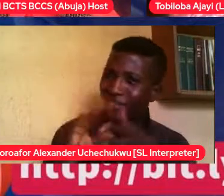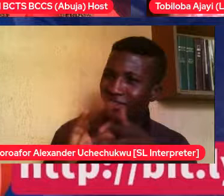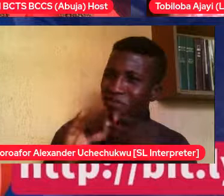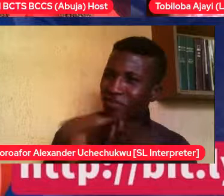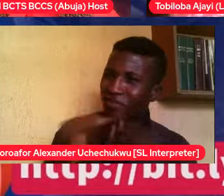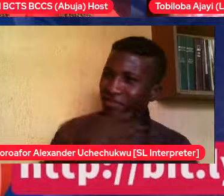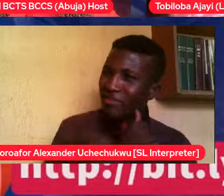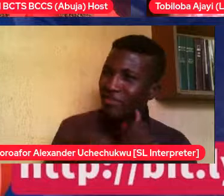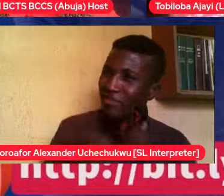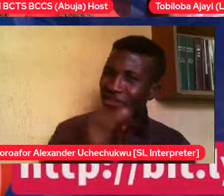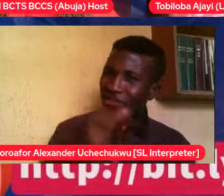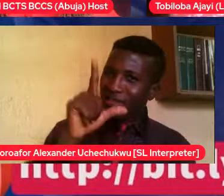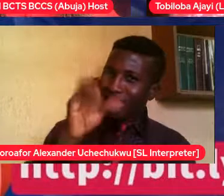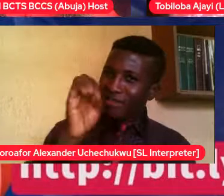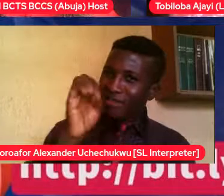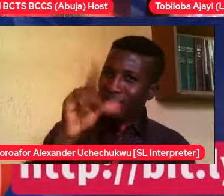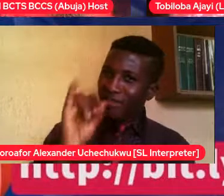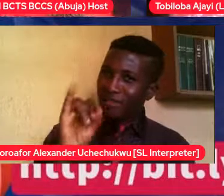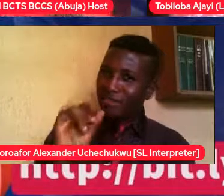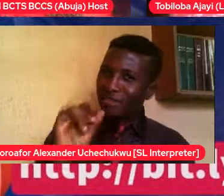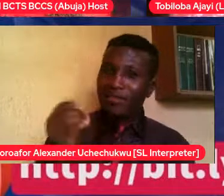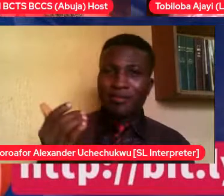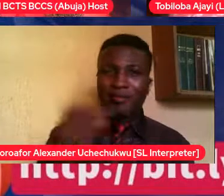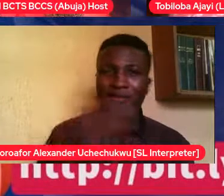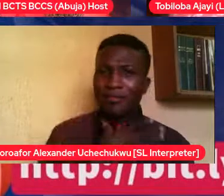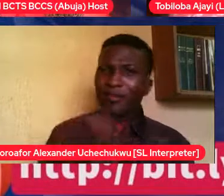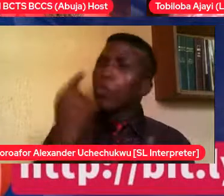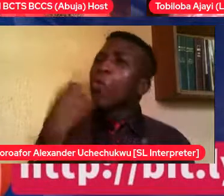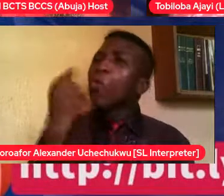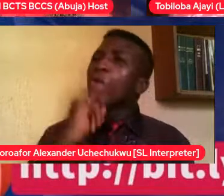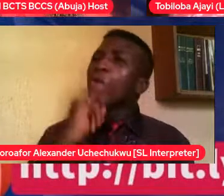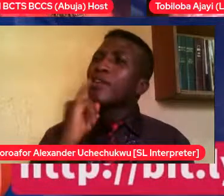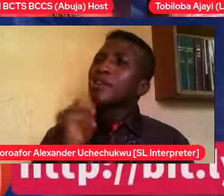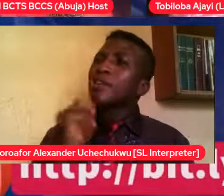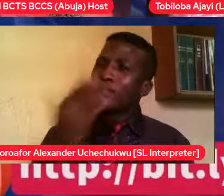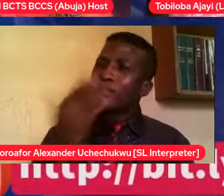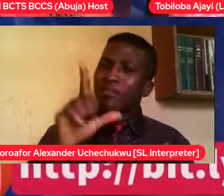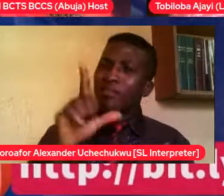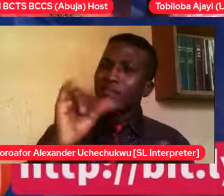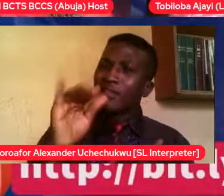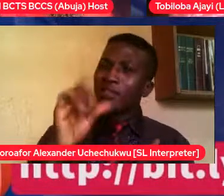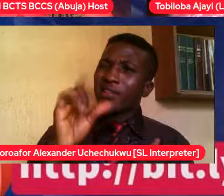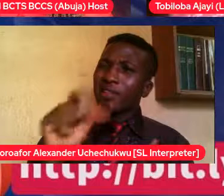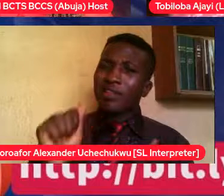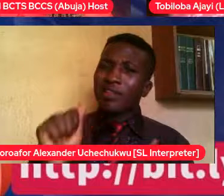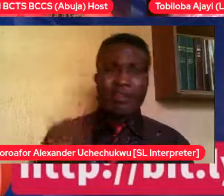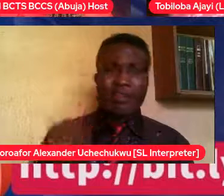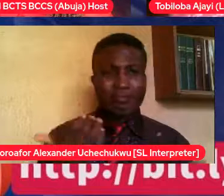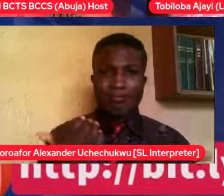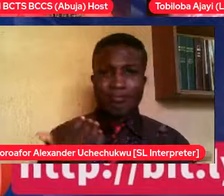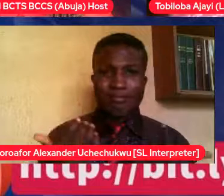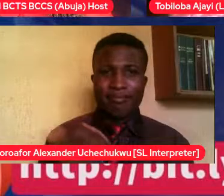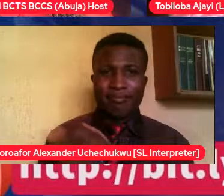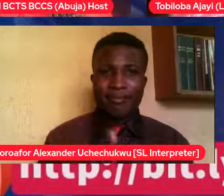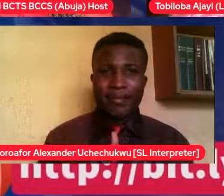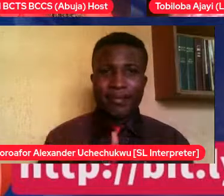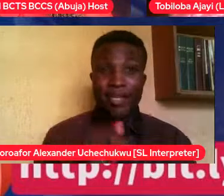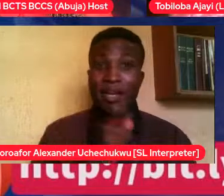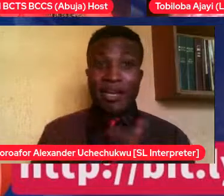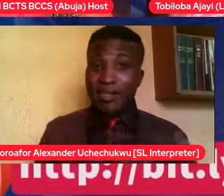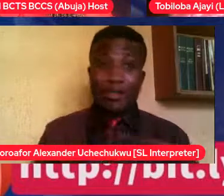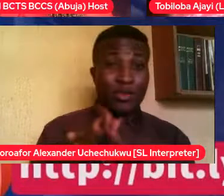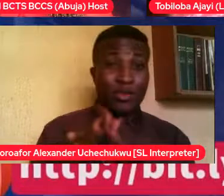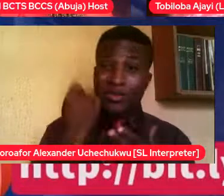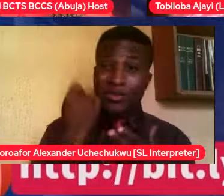syndrome or autism. I just enjoy being around children. Irrespective of whether you have special needs or not. Because I teach Sunday